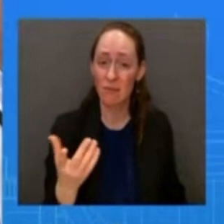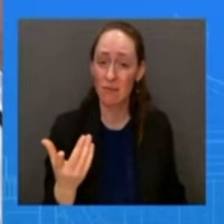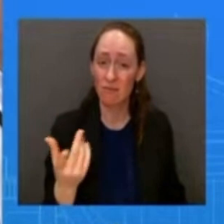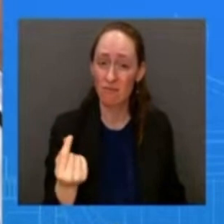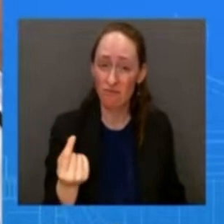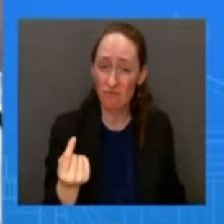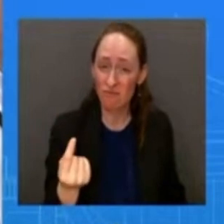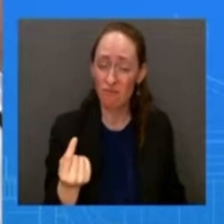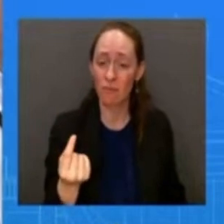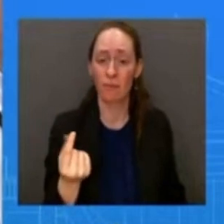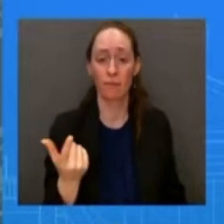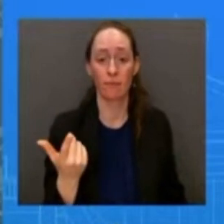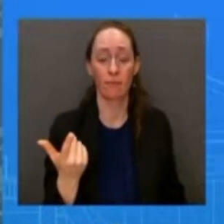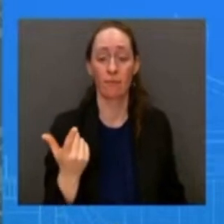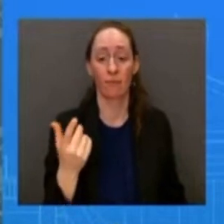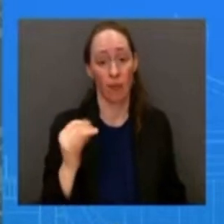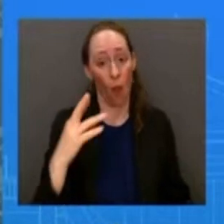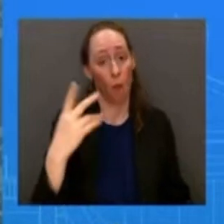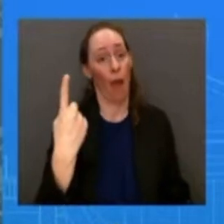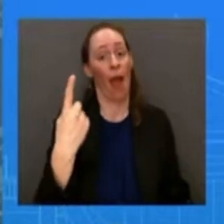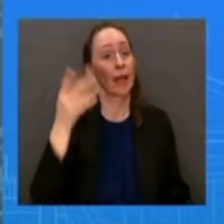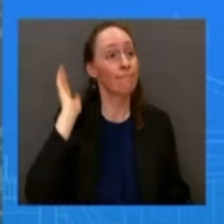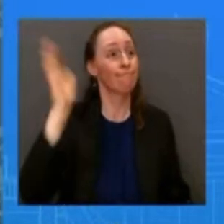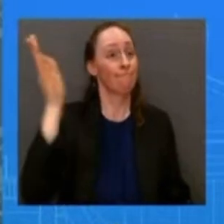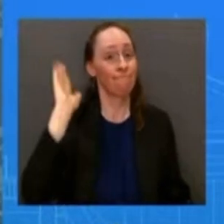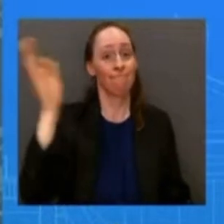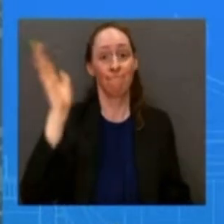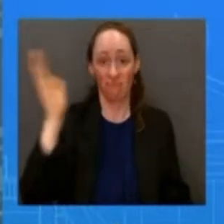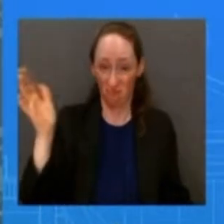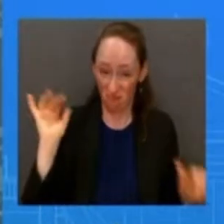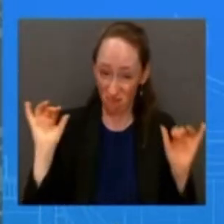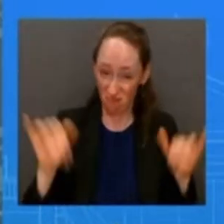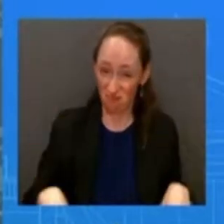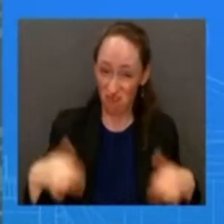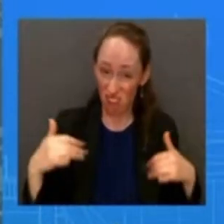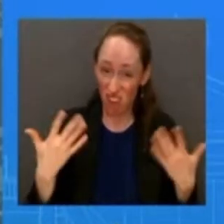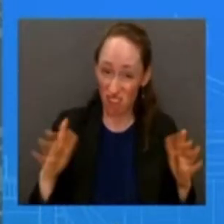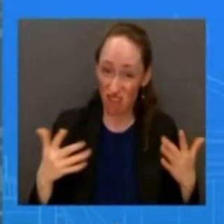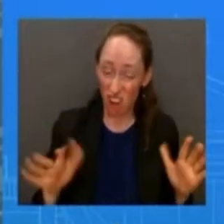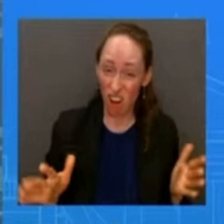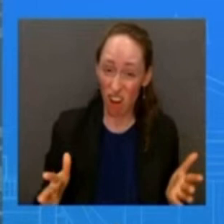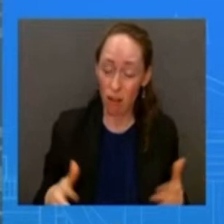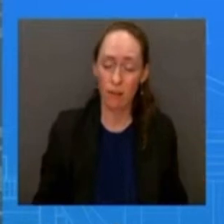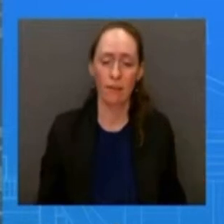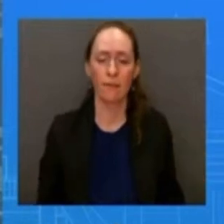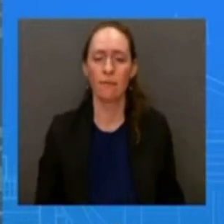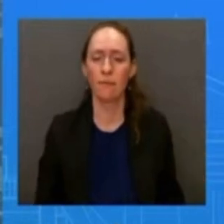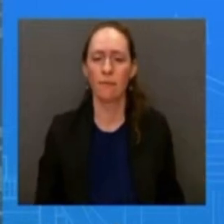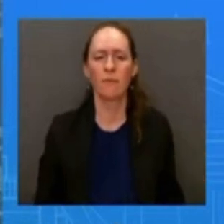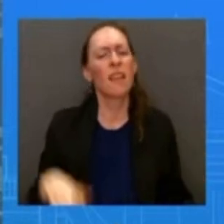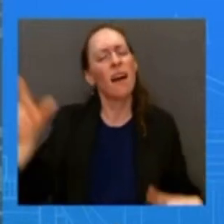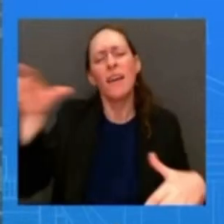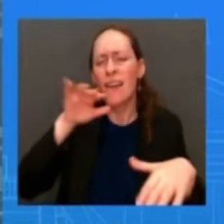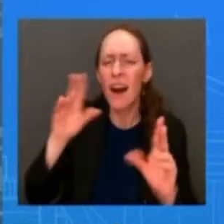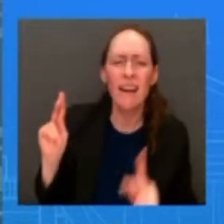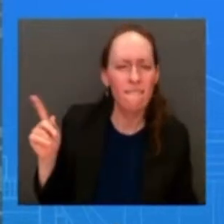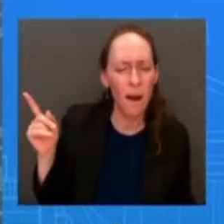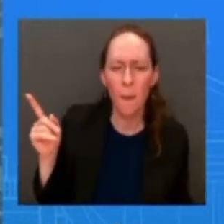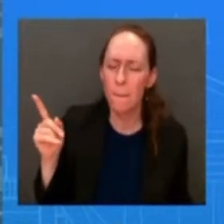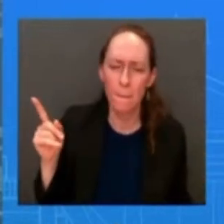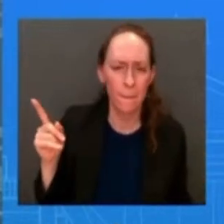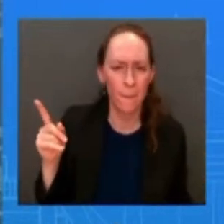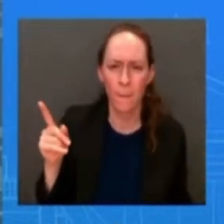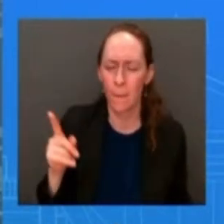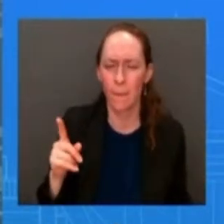keeping it up public so look the president's not going to give up on this right he's going to keep at it uh he's going to make sure that uh we keep the american people american